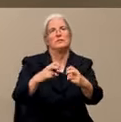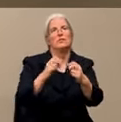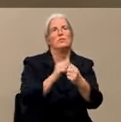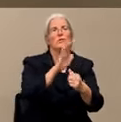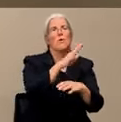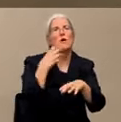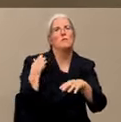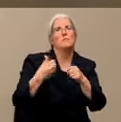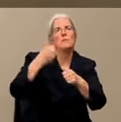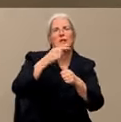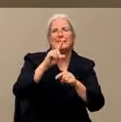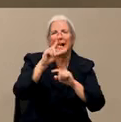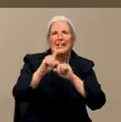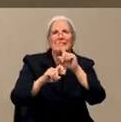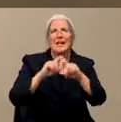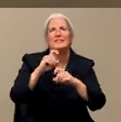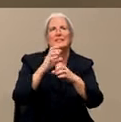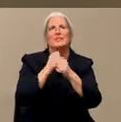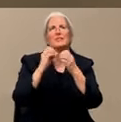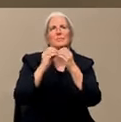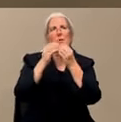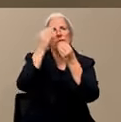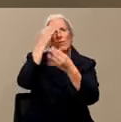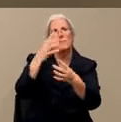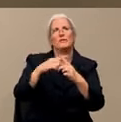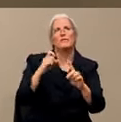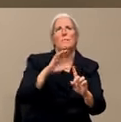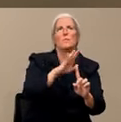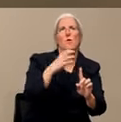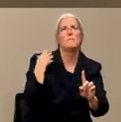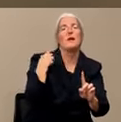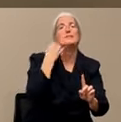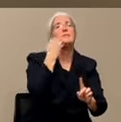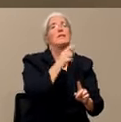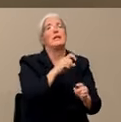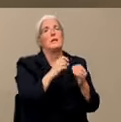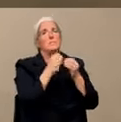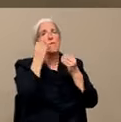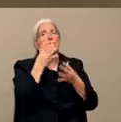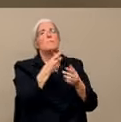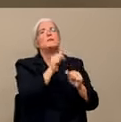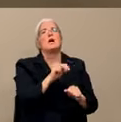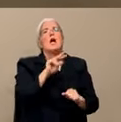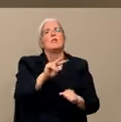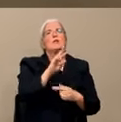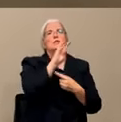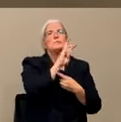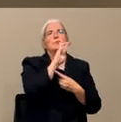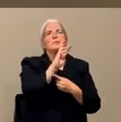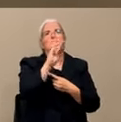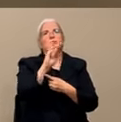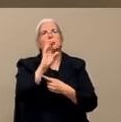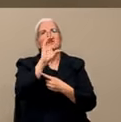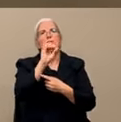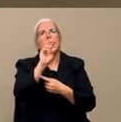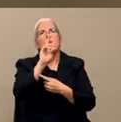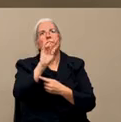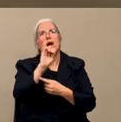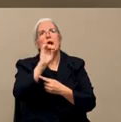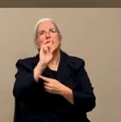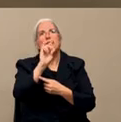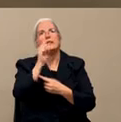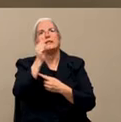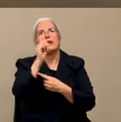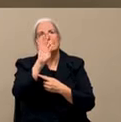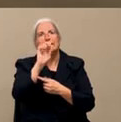they should go to www.covid19.ca.gov and there should be some information